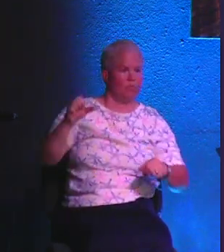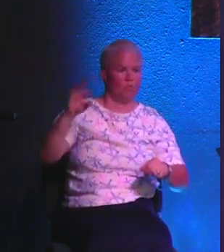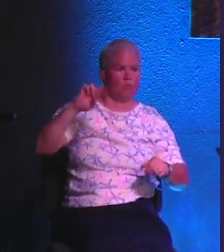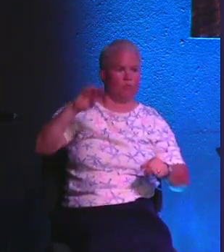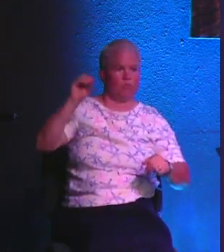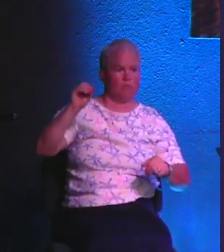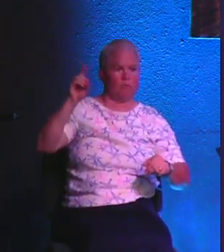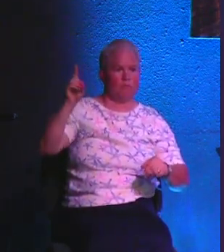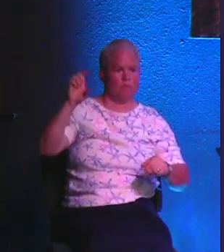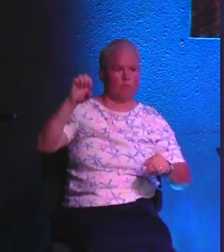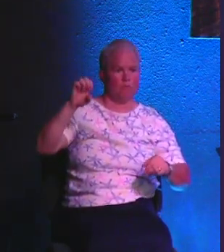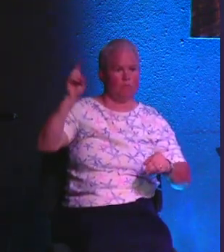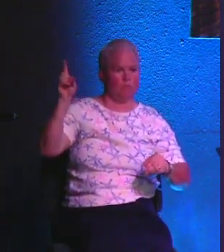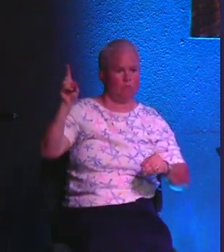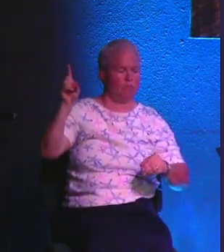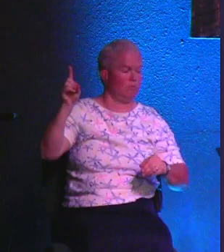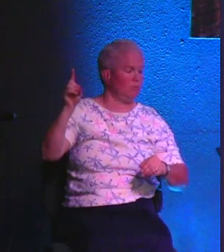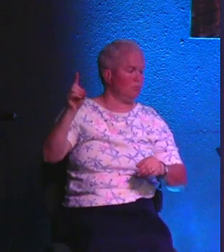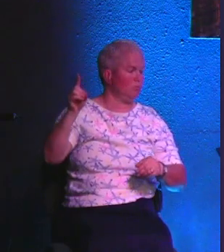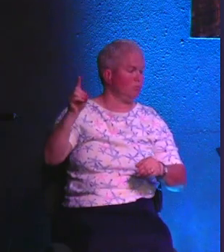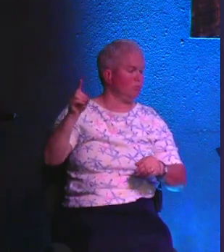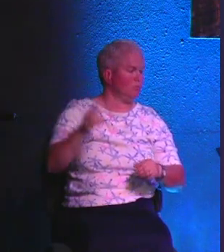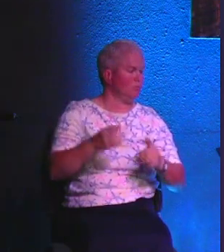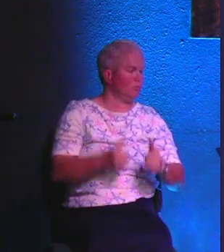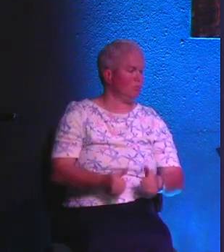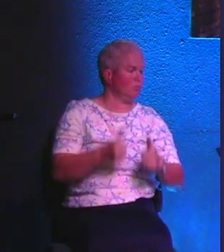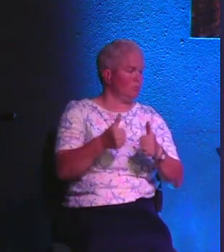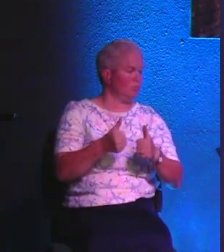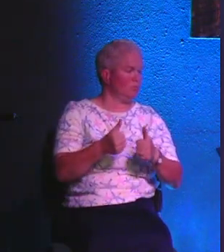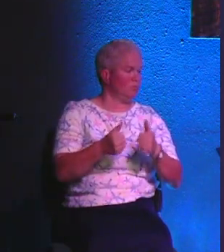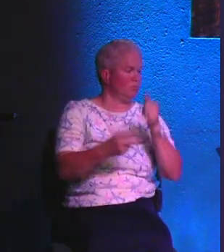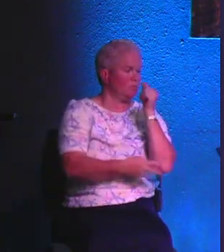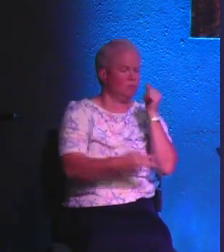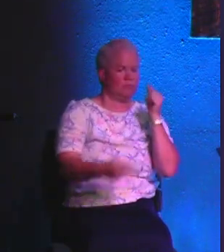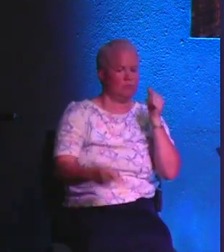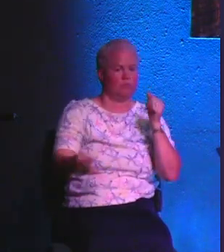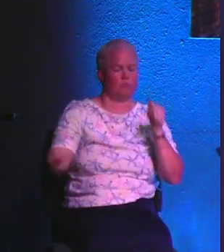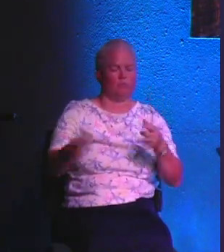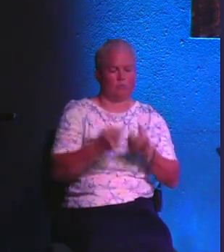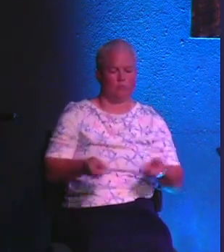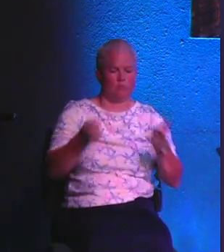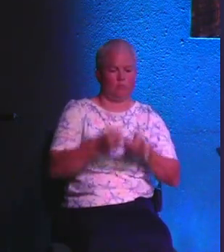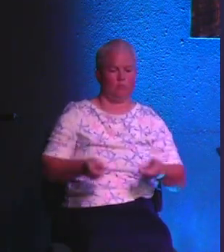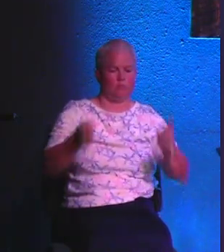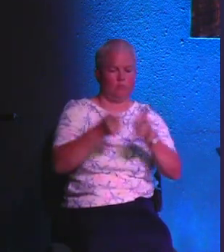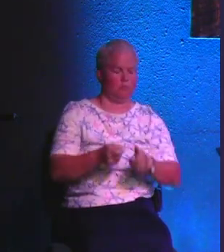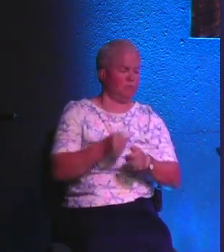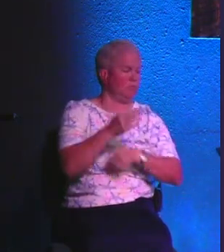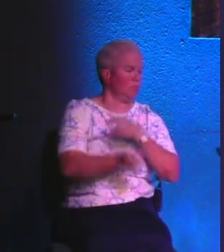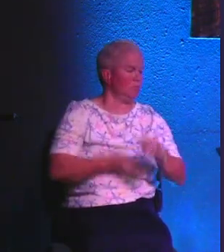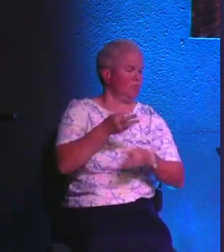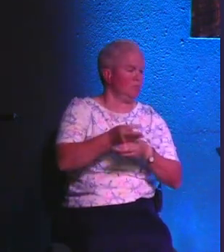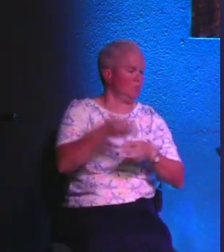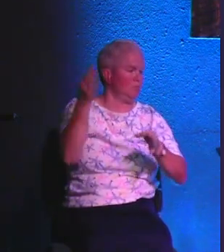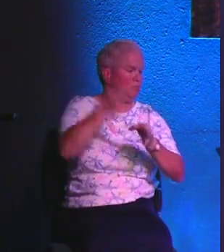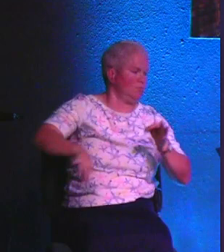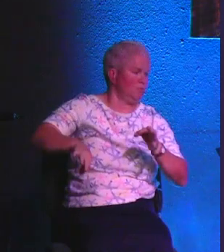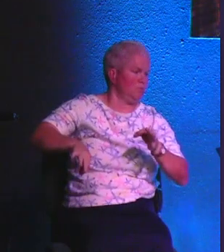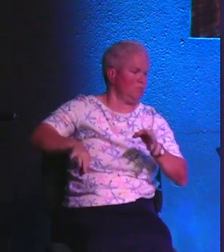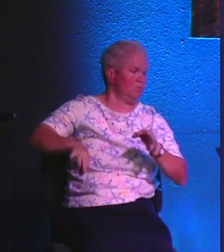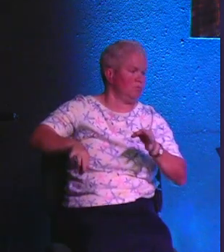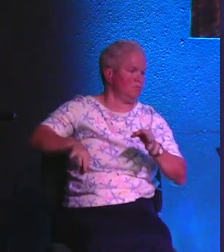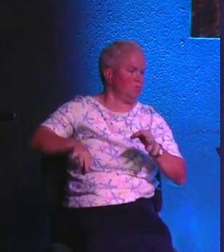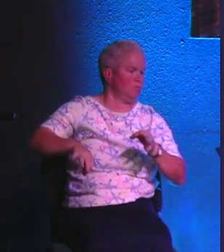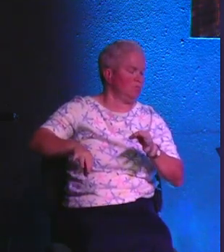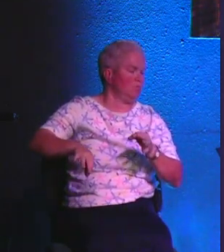and we are broken down simply because we live in a fallen and sinful world? Simply because of that.